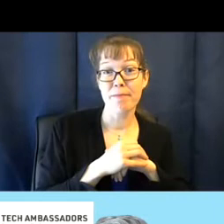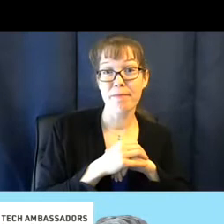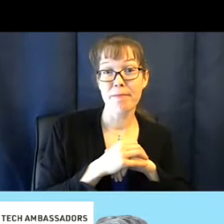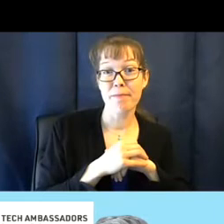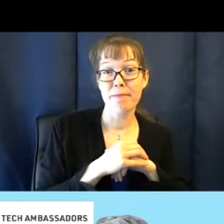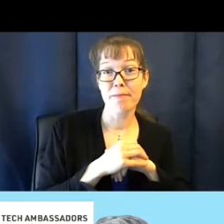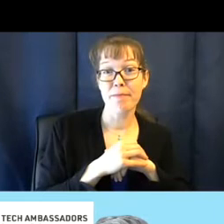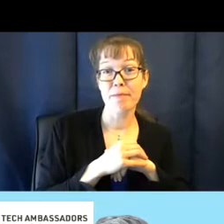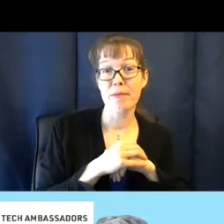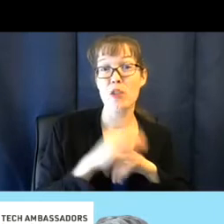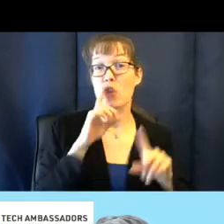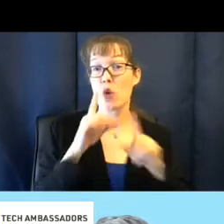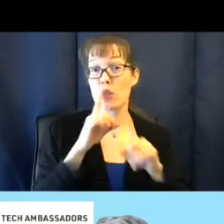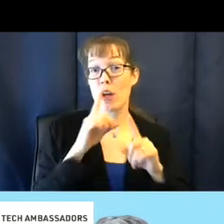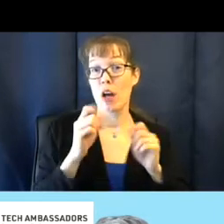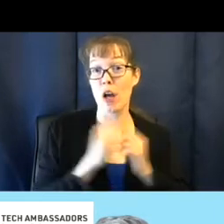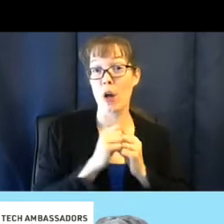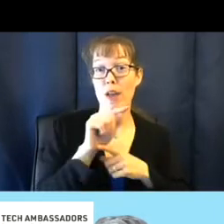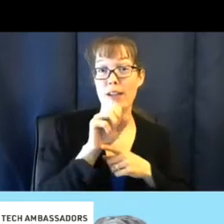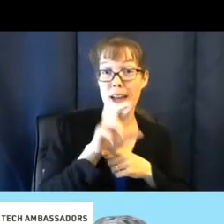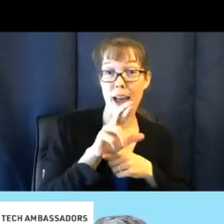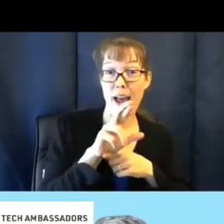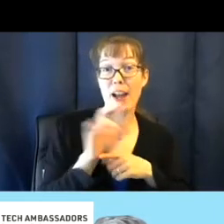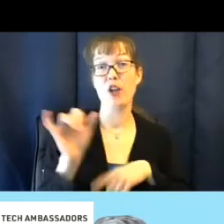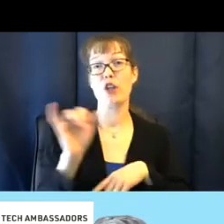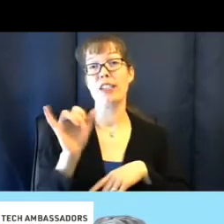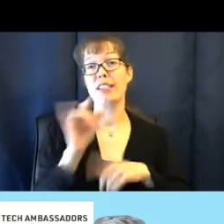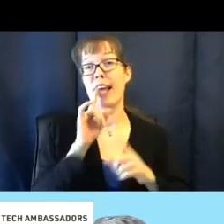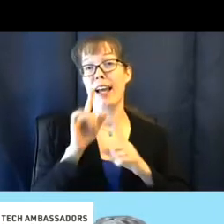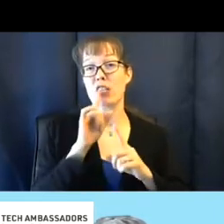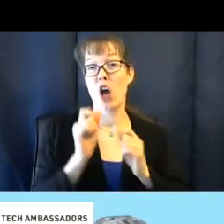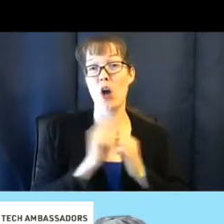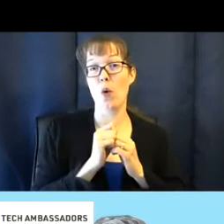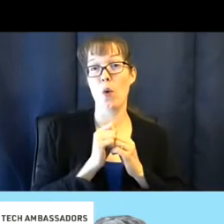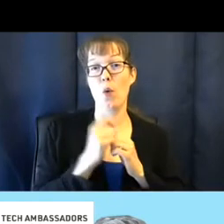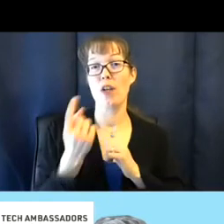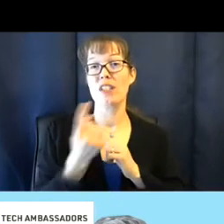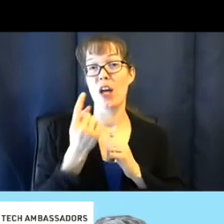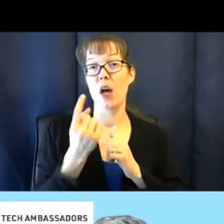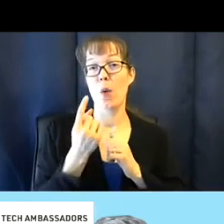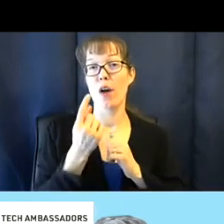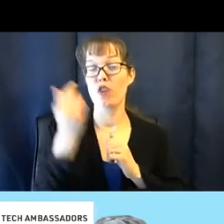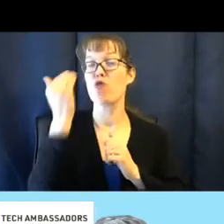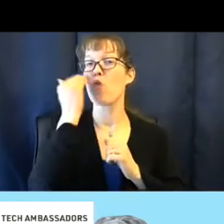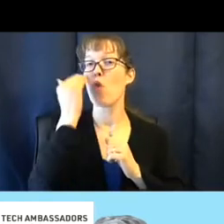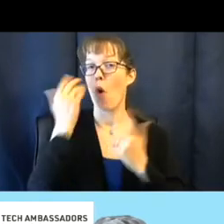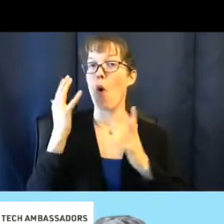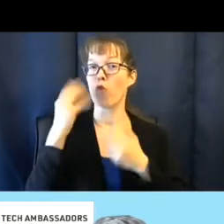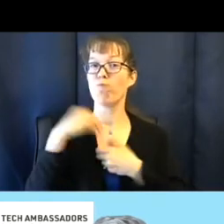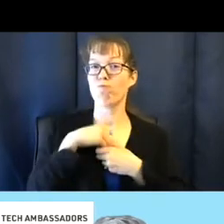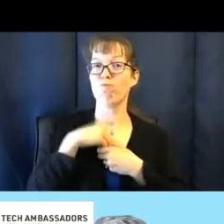So talking with Tanner is like talking with someone who knows what it